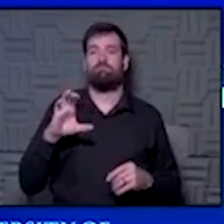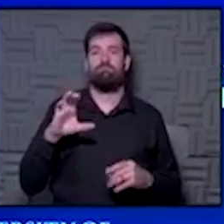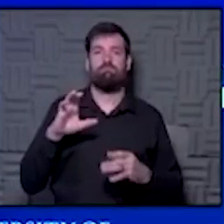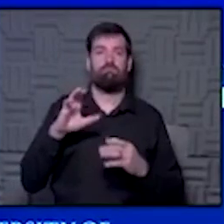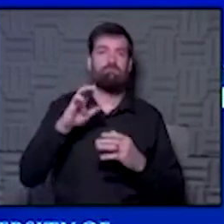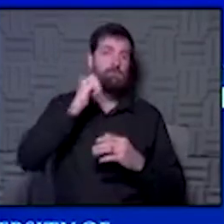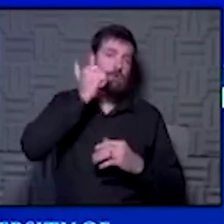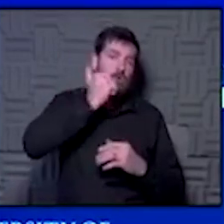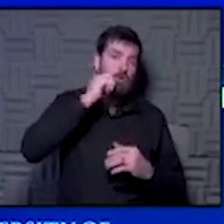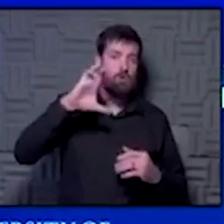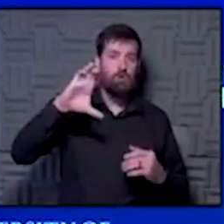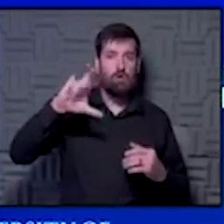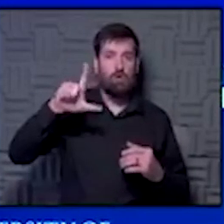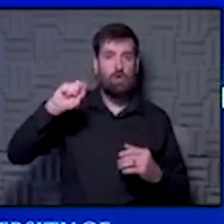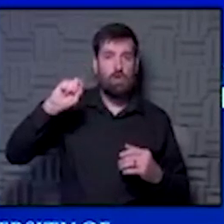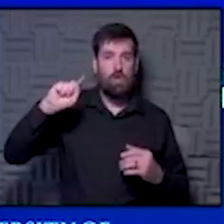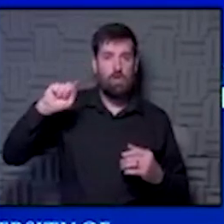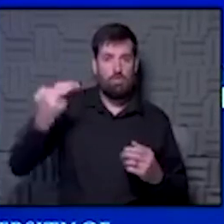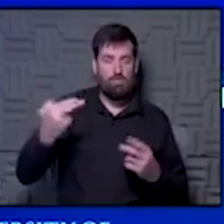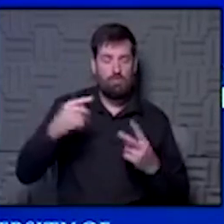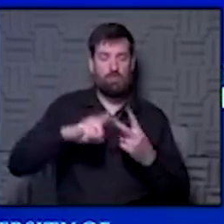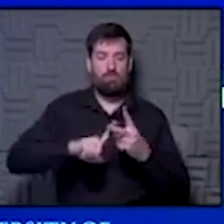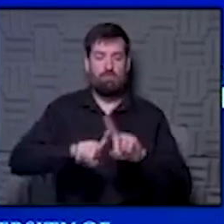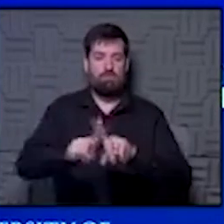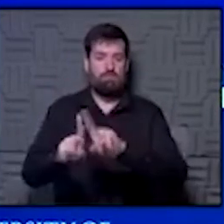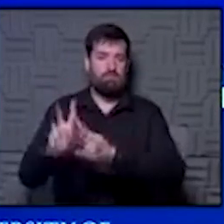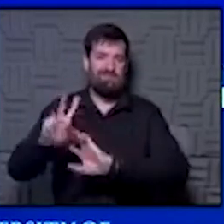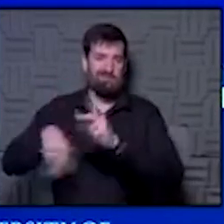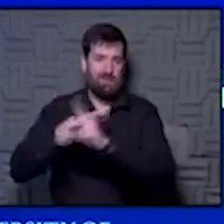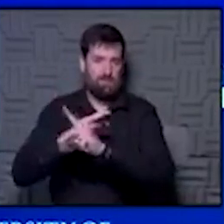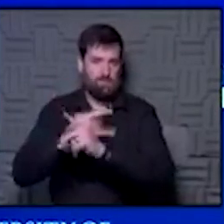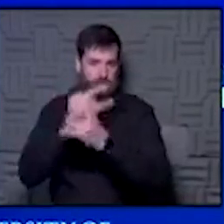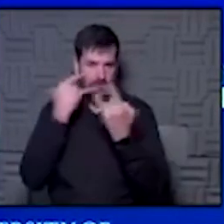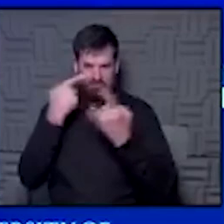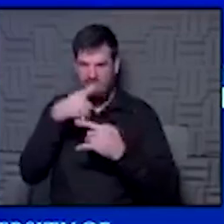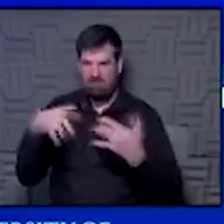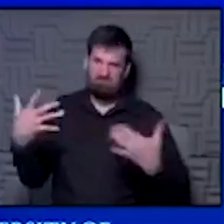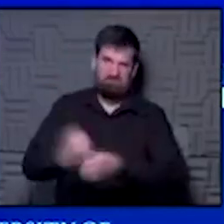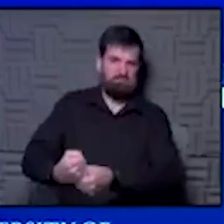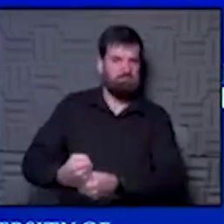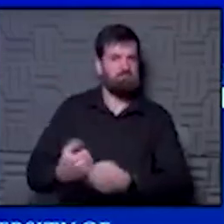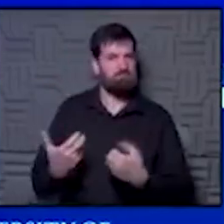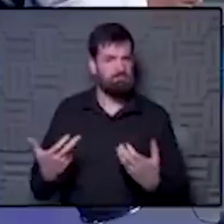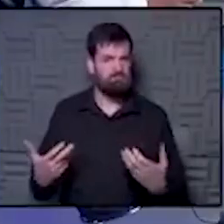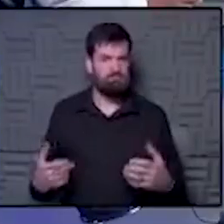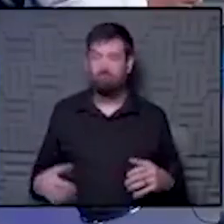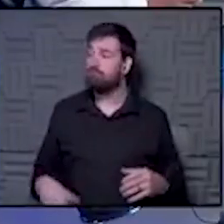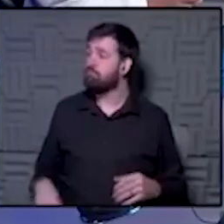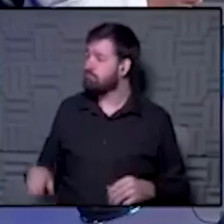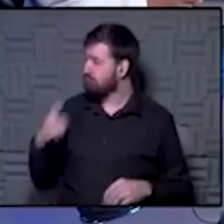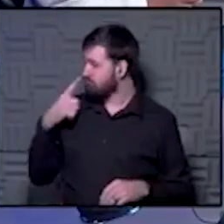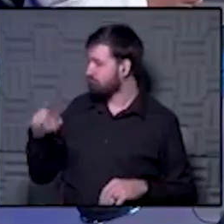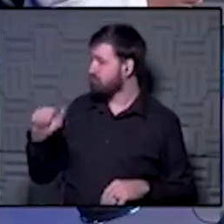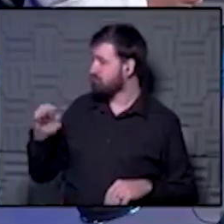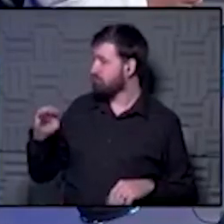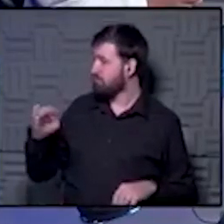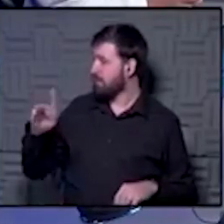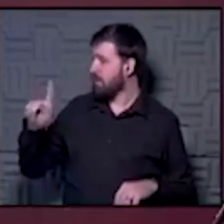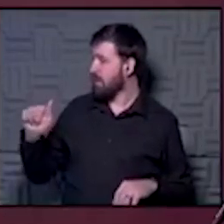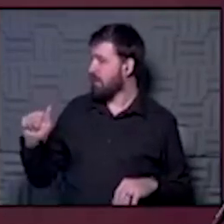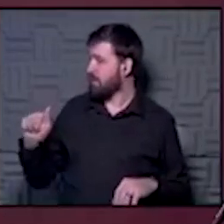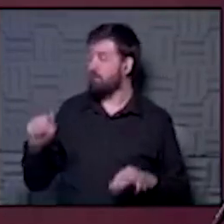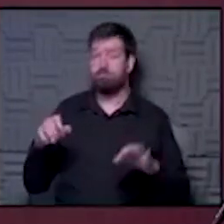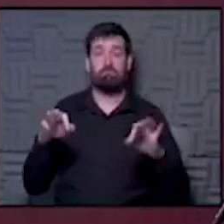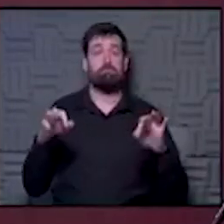cloth mask versus other kinds of mask, just briefly. It's kind of recapping. All right, Amanda. So I think the